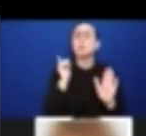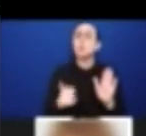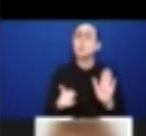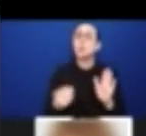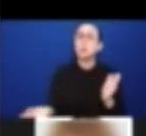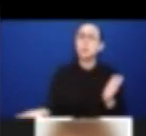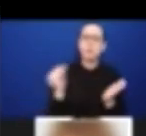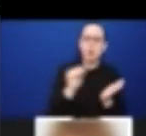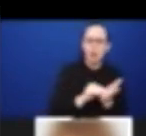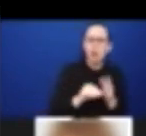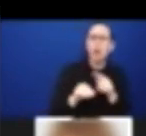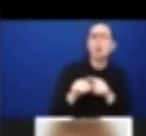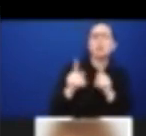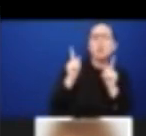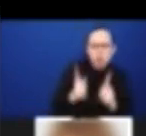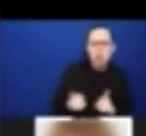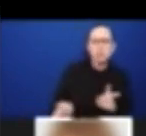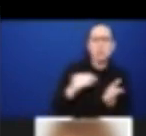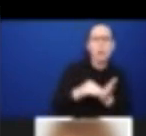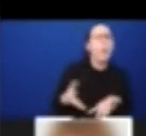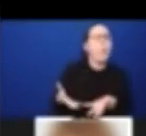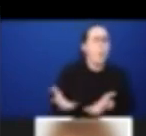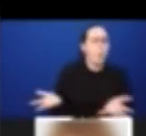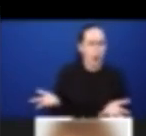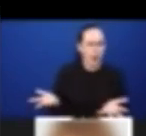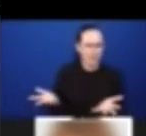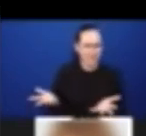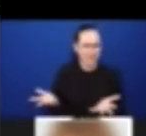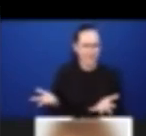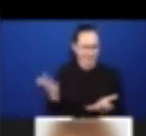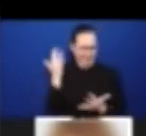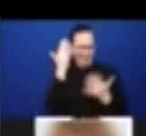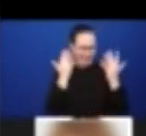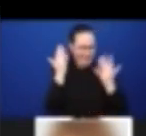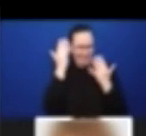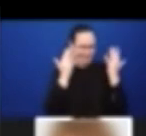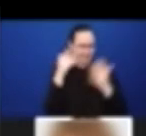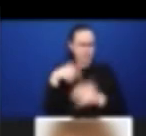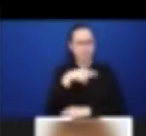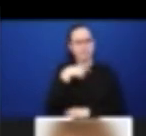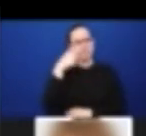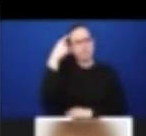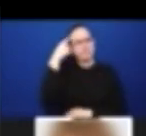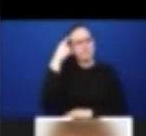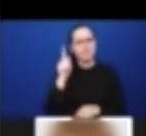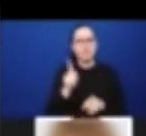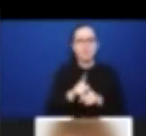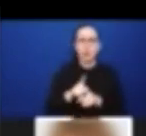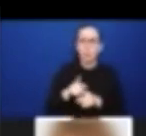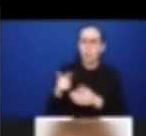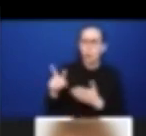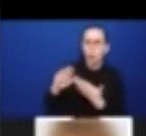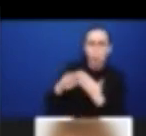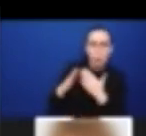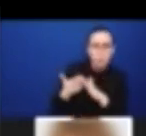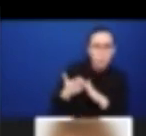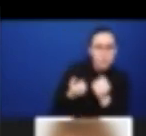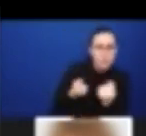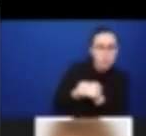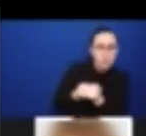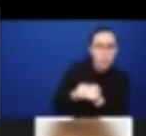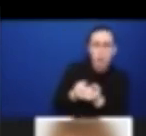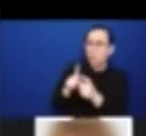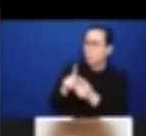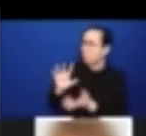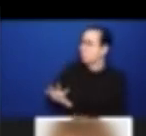that remains is what other types of communities supports would be required or needed in an emergency response. Does, do,